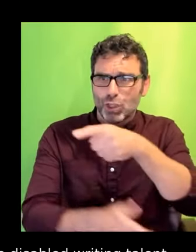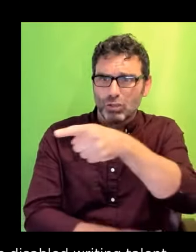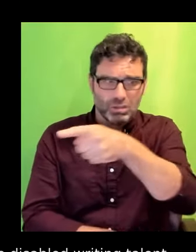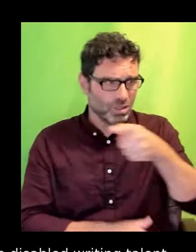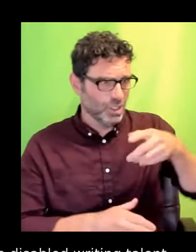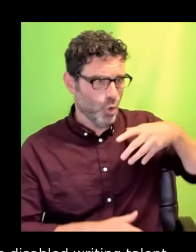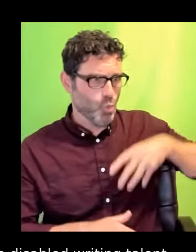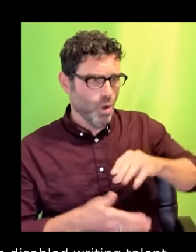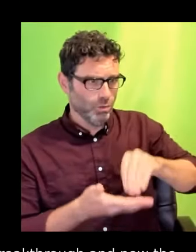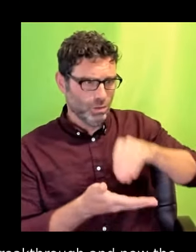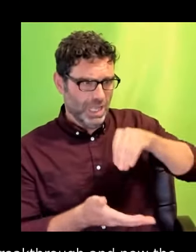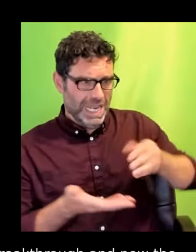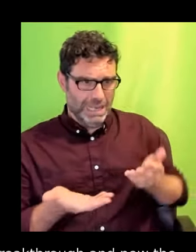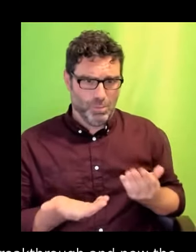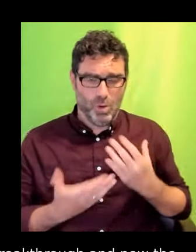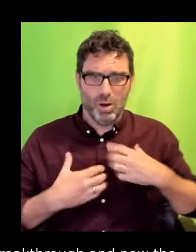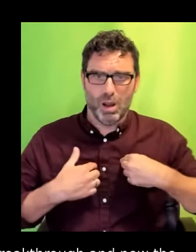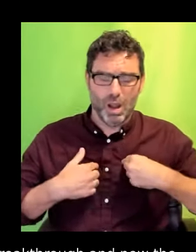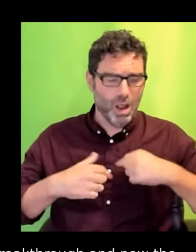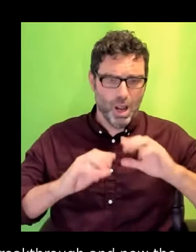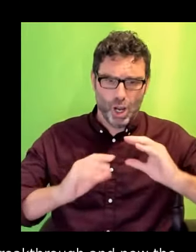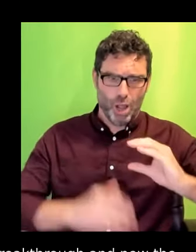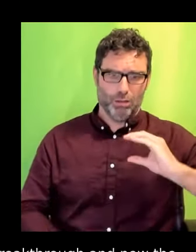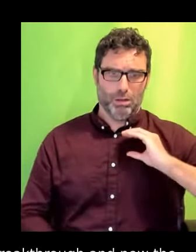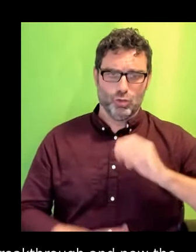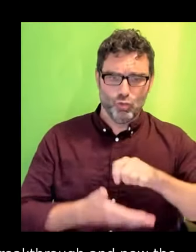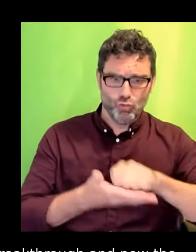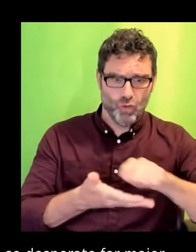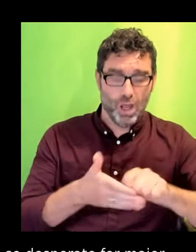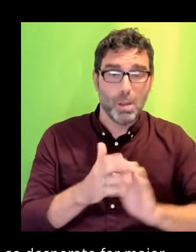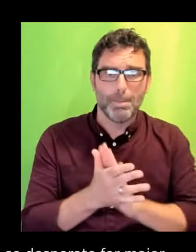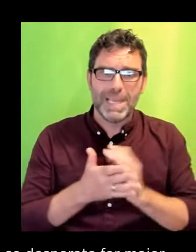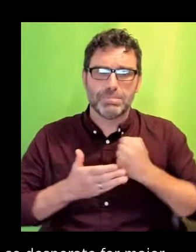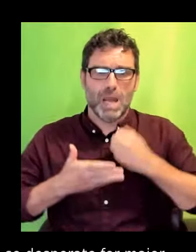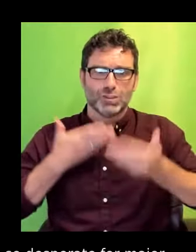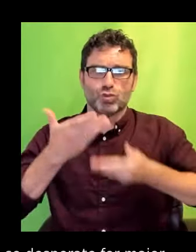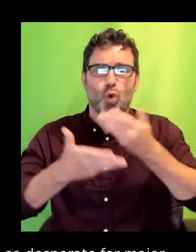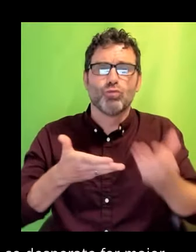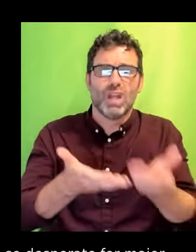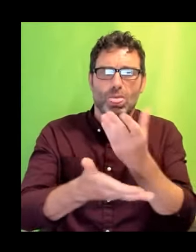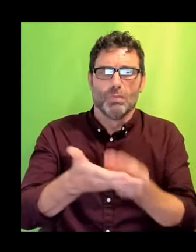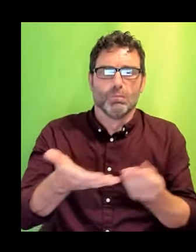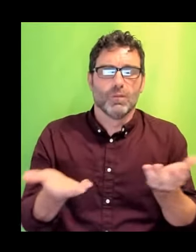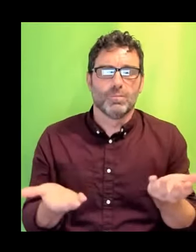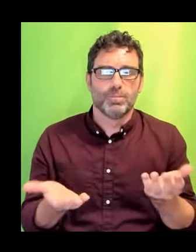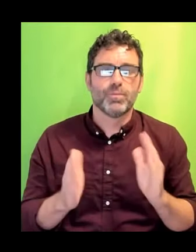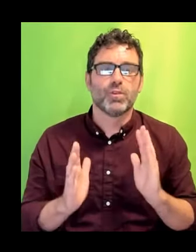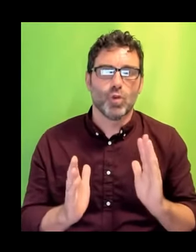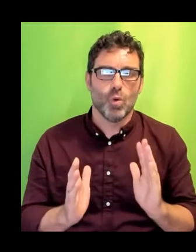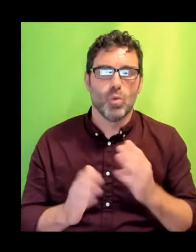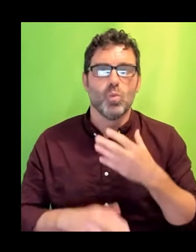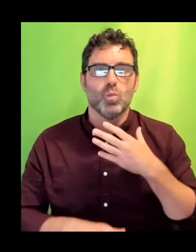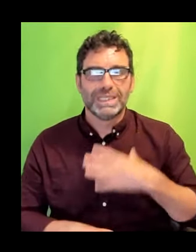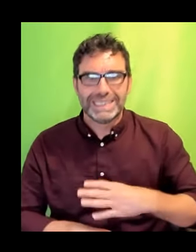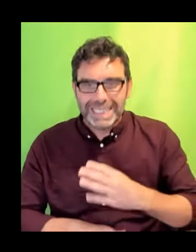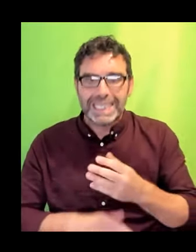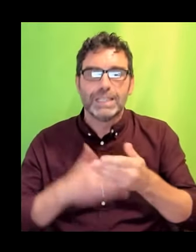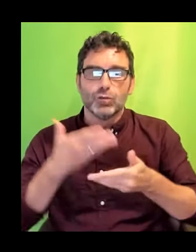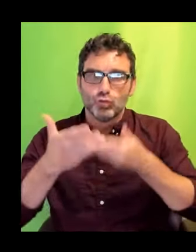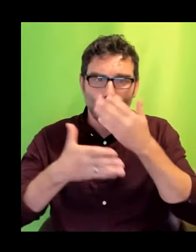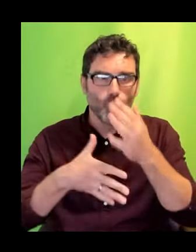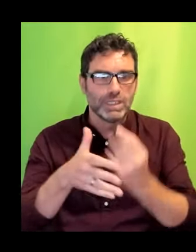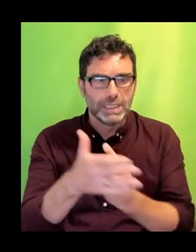Disabled stories need to be told. And when they are told, they need to be told by disabled people. It's an obvious thing to say.